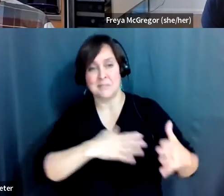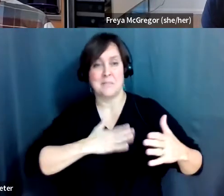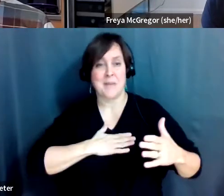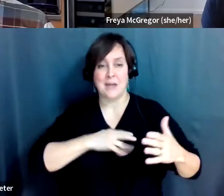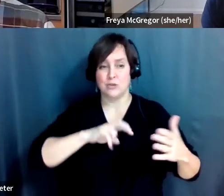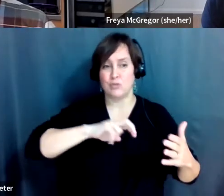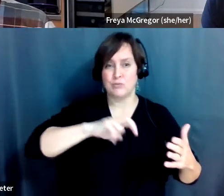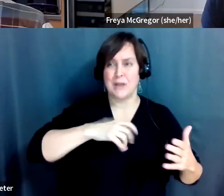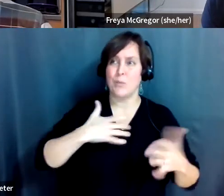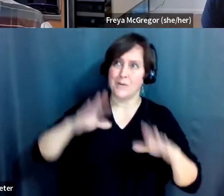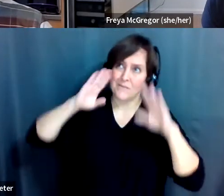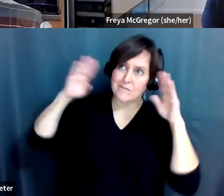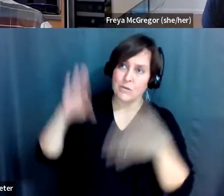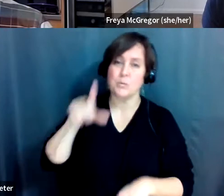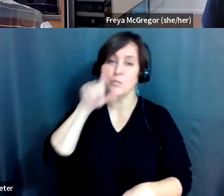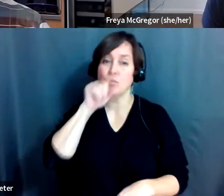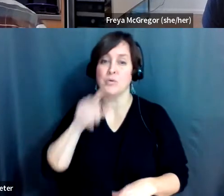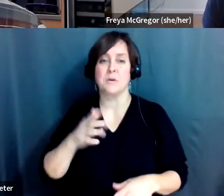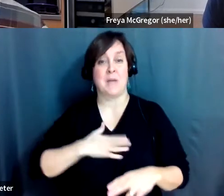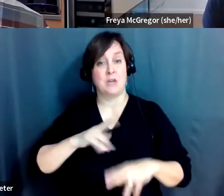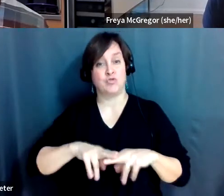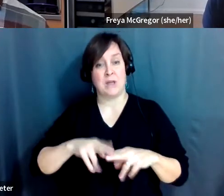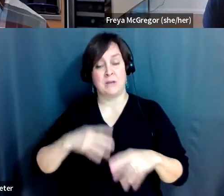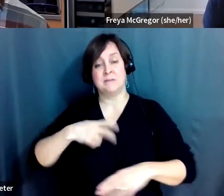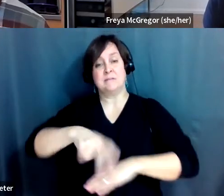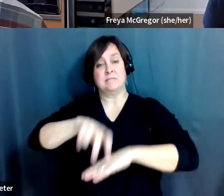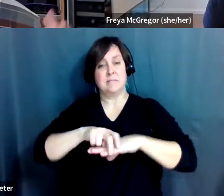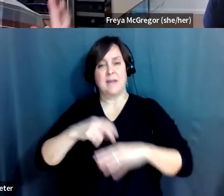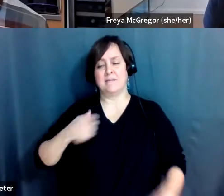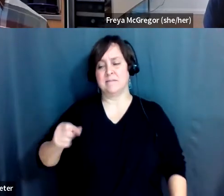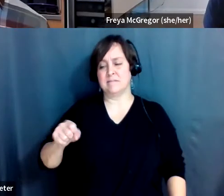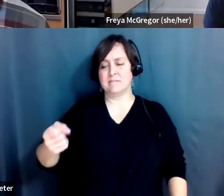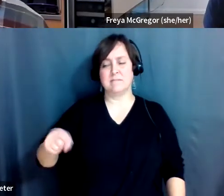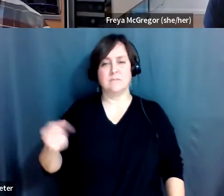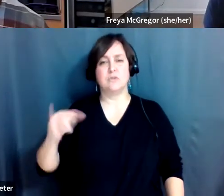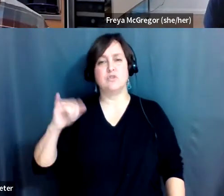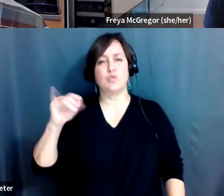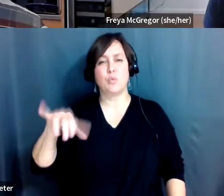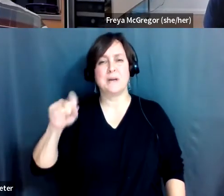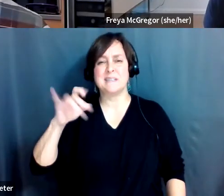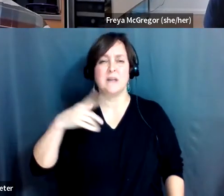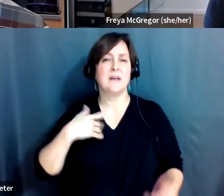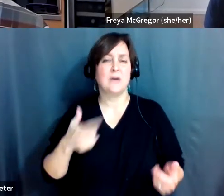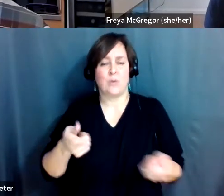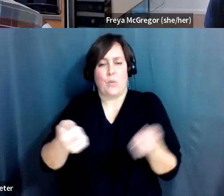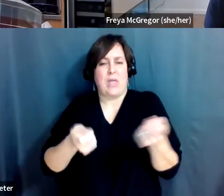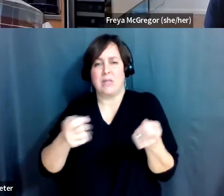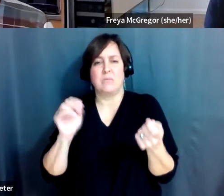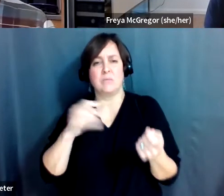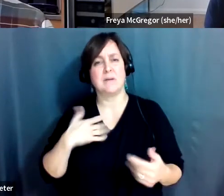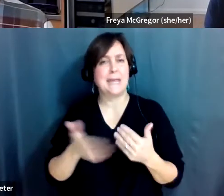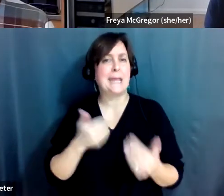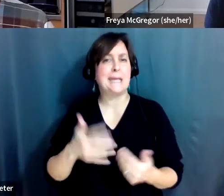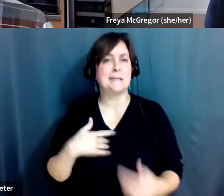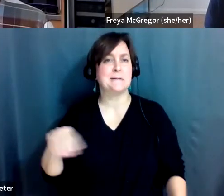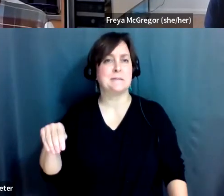this chair, and it's got a joystick, so I don't have to, there's no steering wheel or no, you know, so it's as easy as a